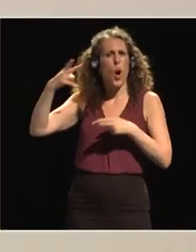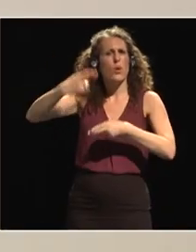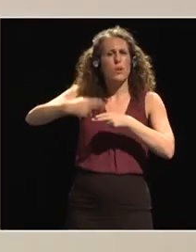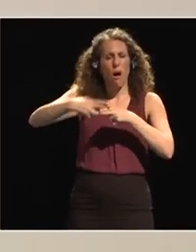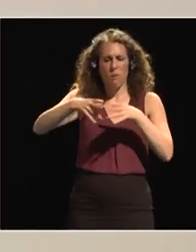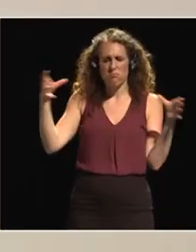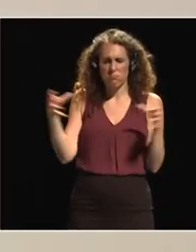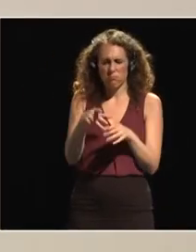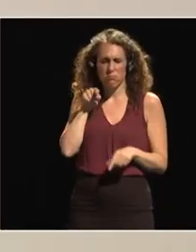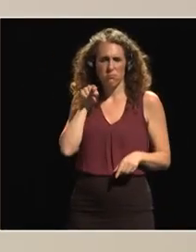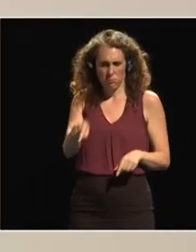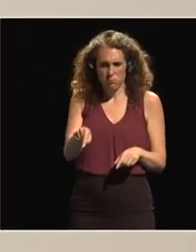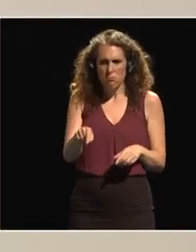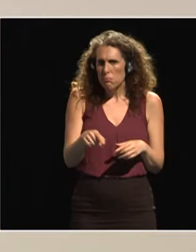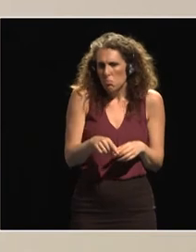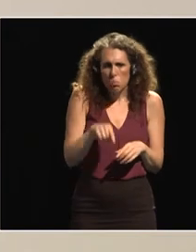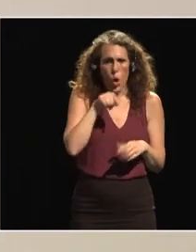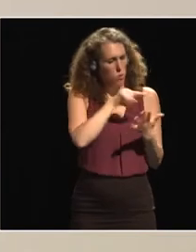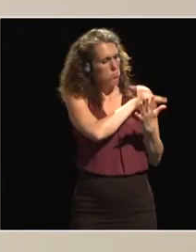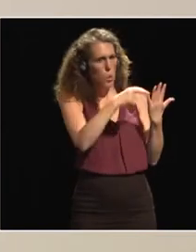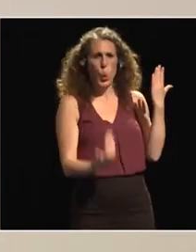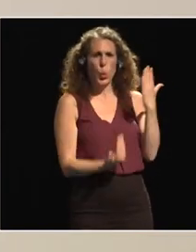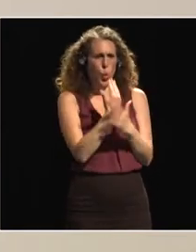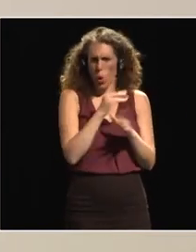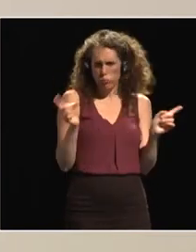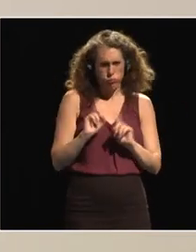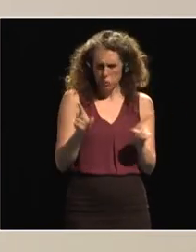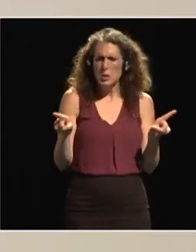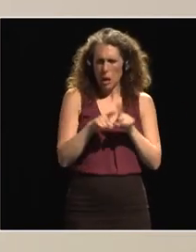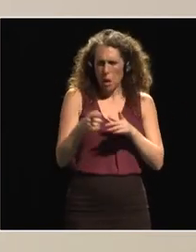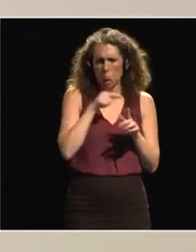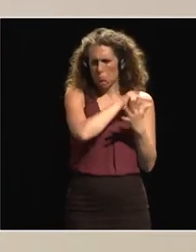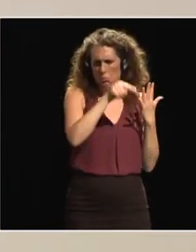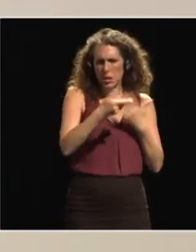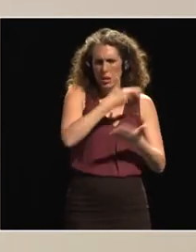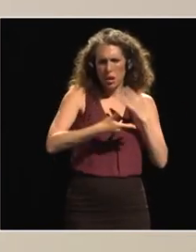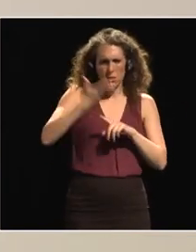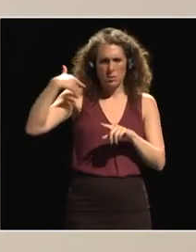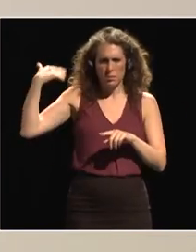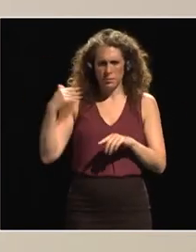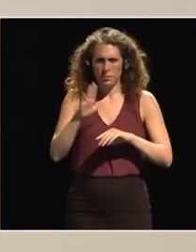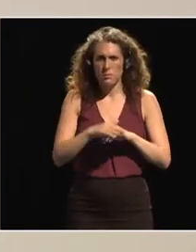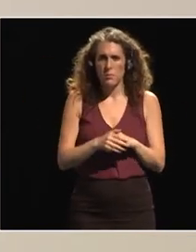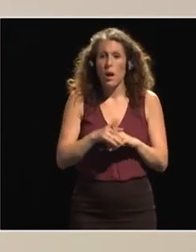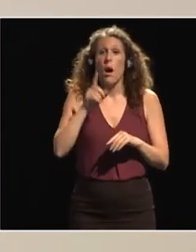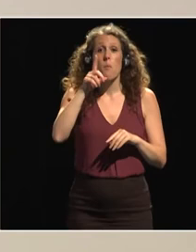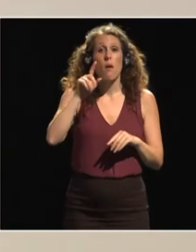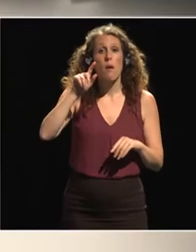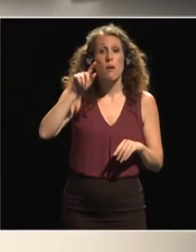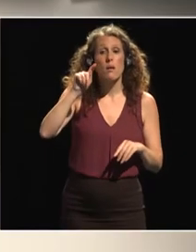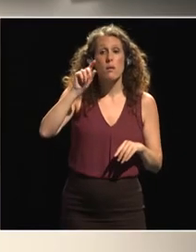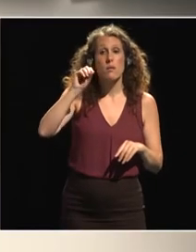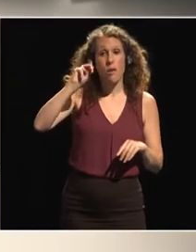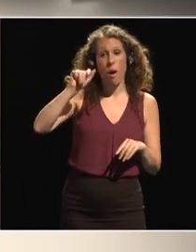jointly bringing them together and they also have it so happens under the chairmanship of Tom Arnold